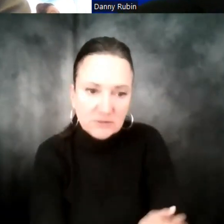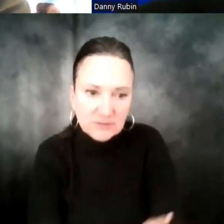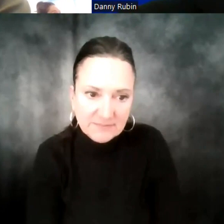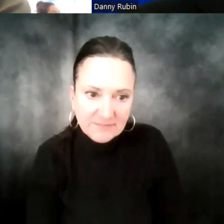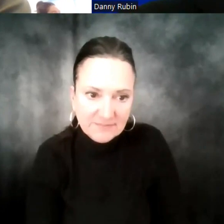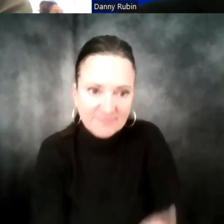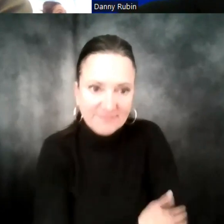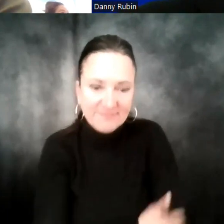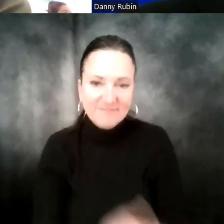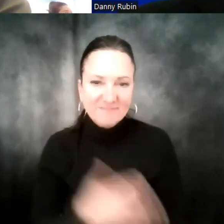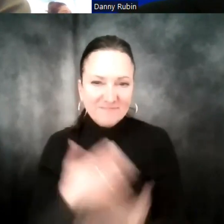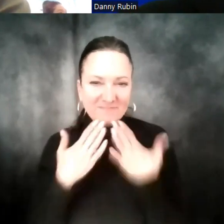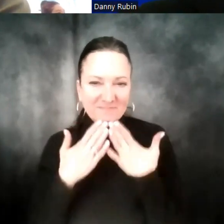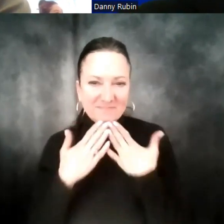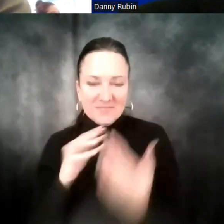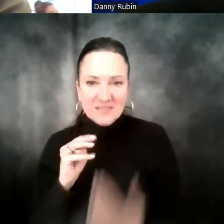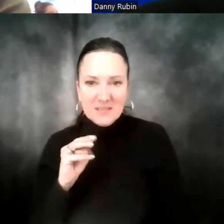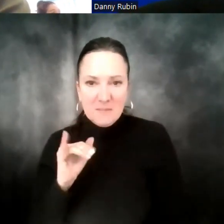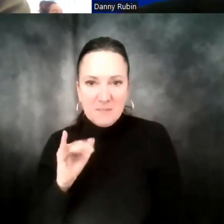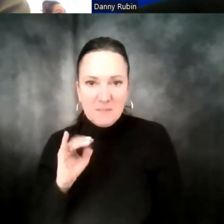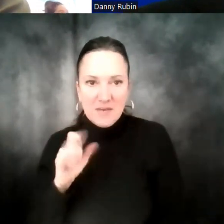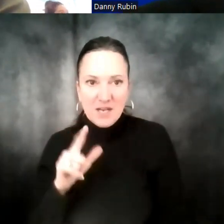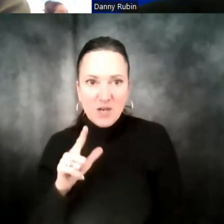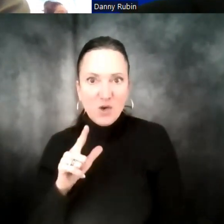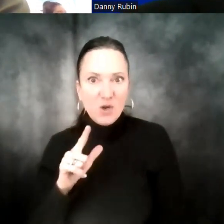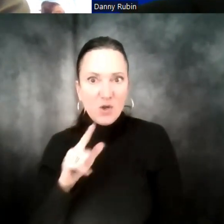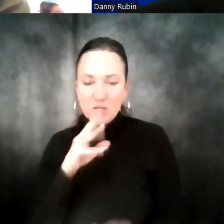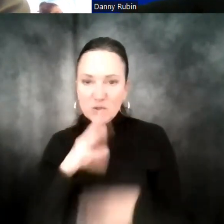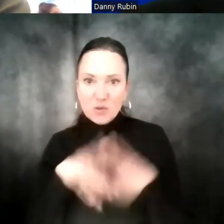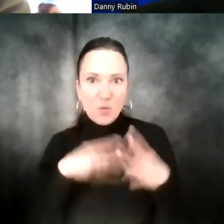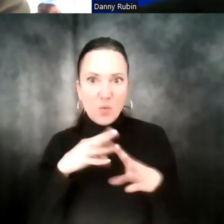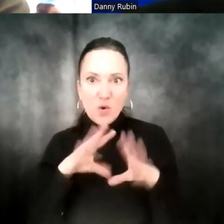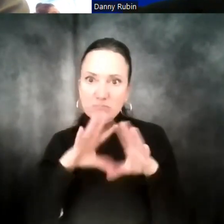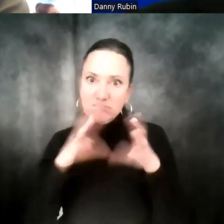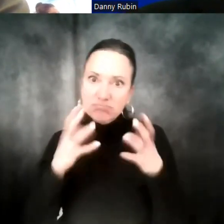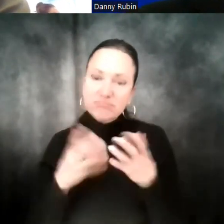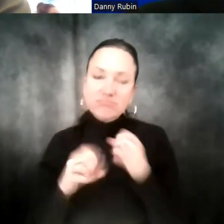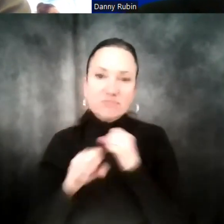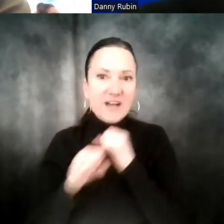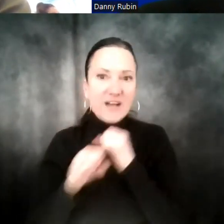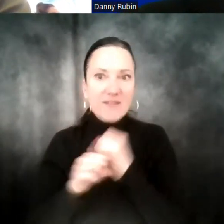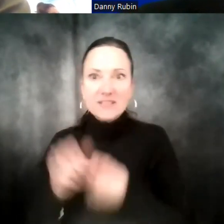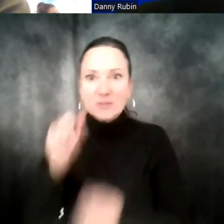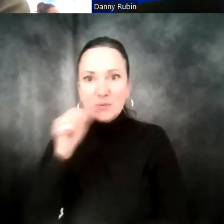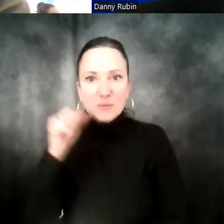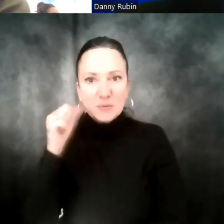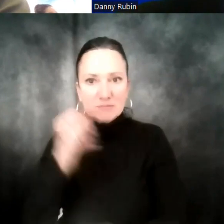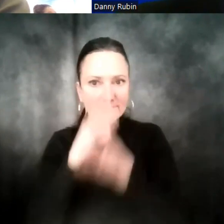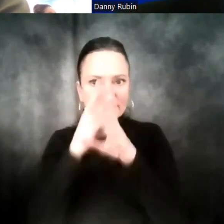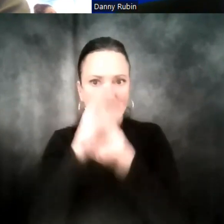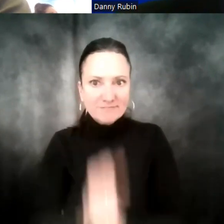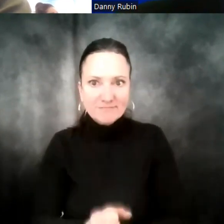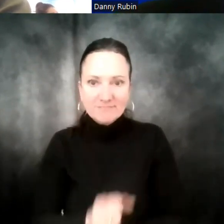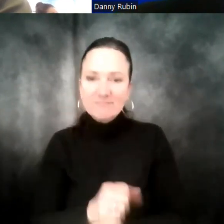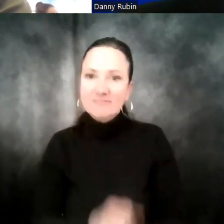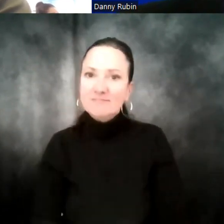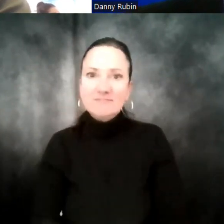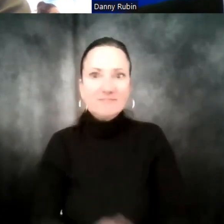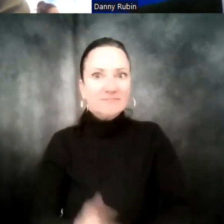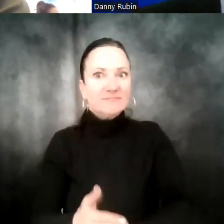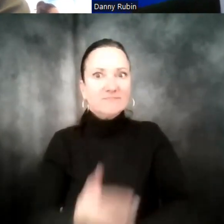a fantastic look into the world of working in advertising at Amazon, which is so fast-paced and growing every day.